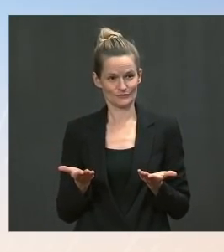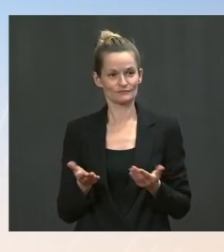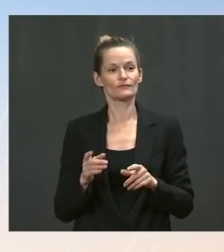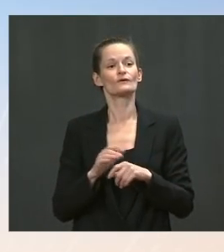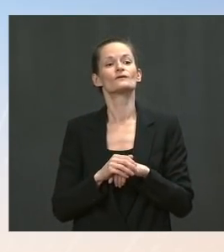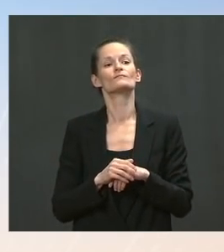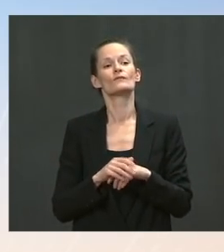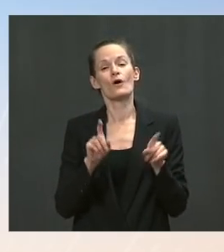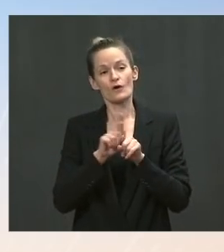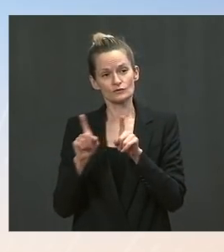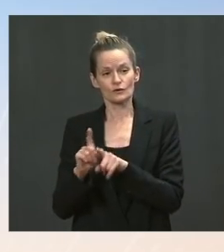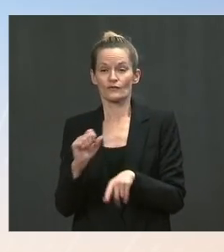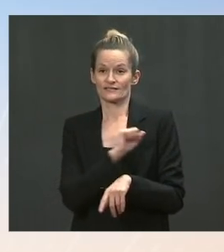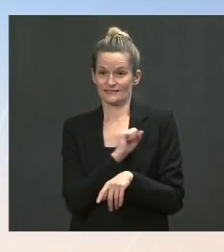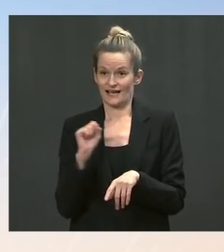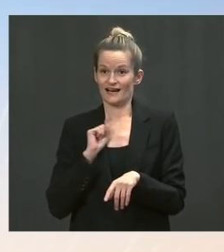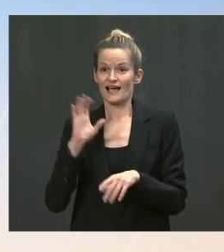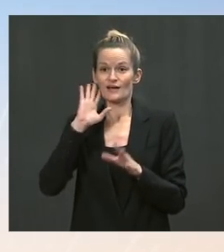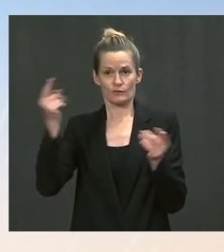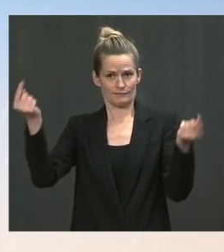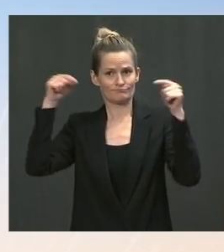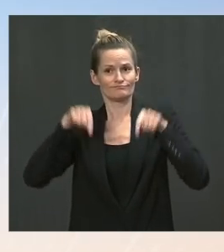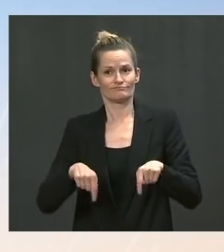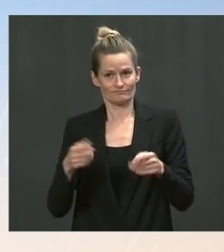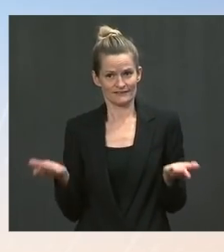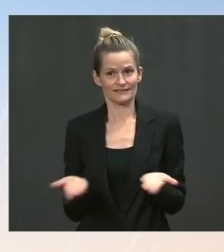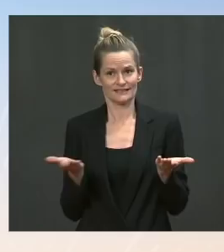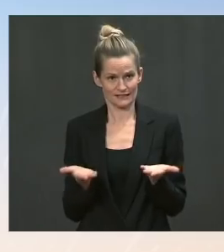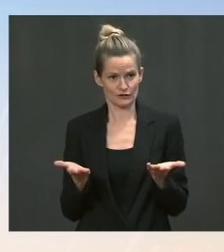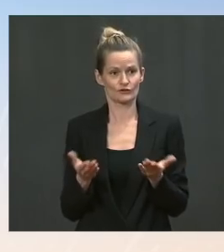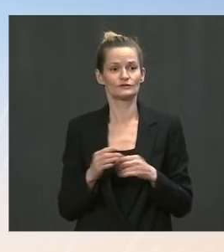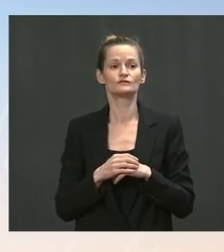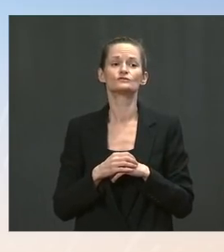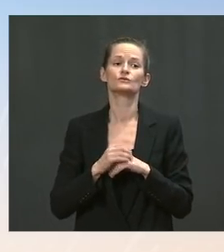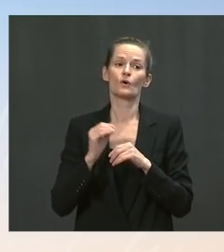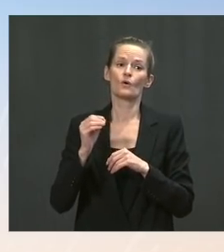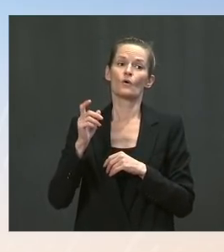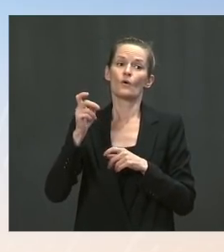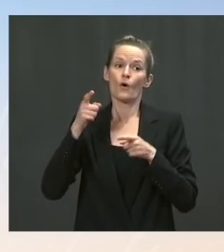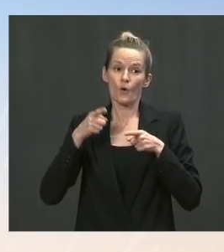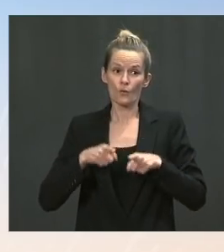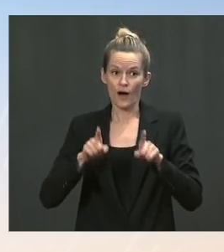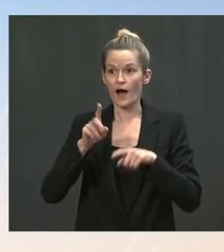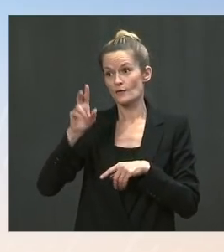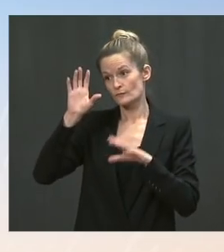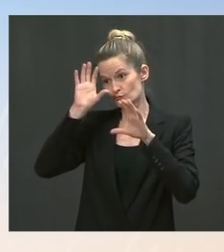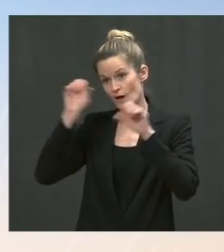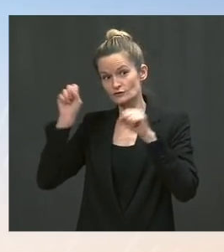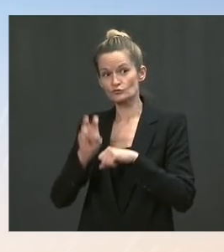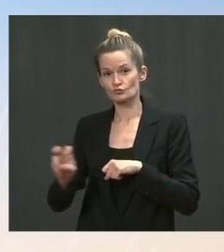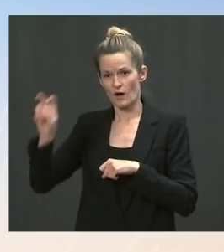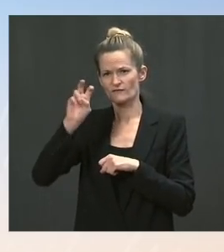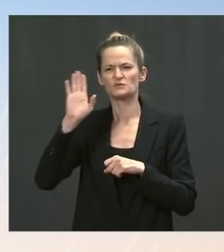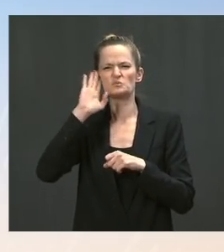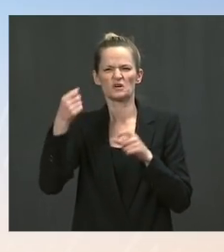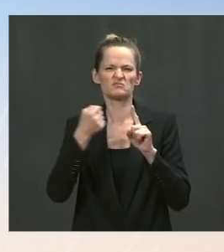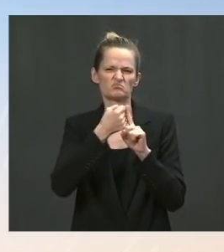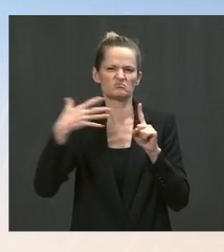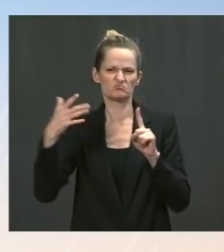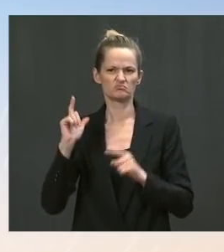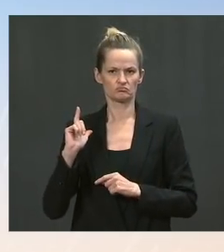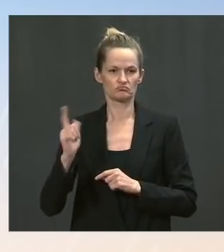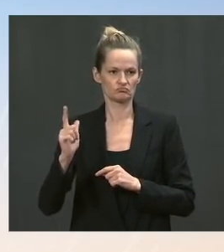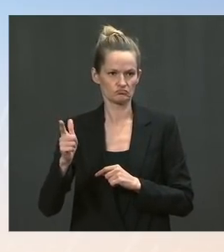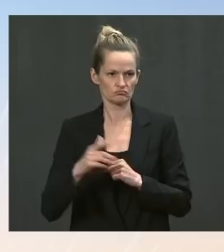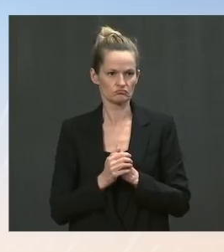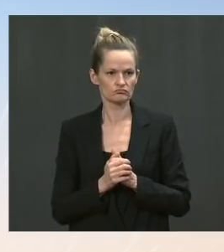as we know more specific details about his travel plans. Zeke. The The first, on COVID, with some developments in the states this